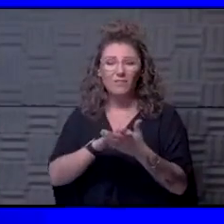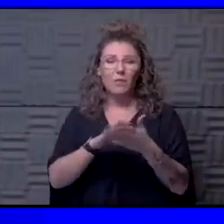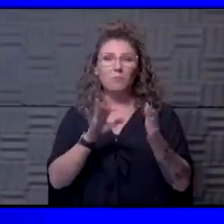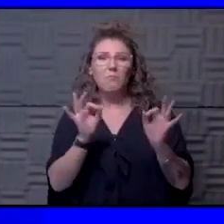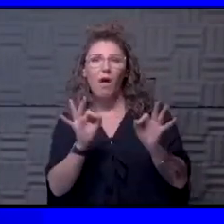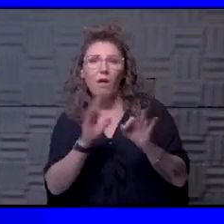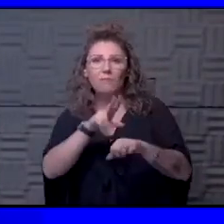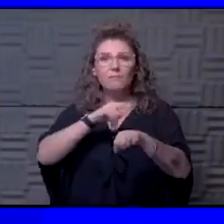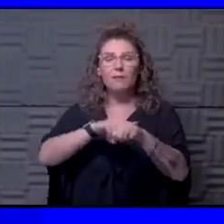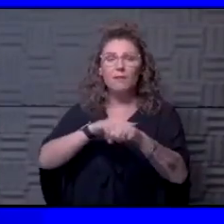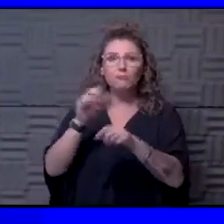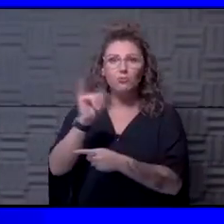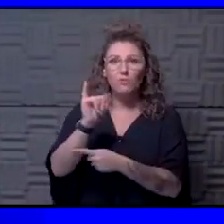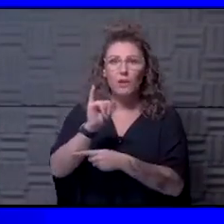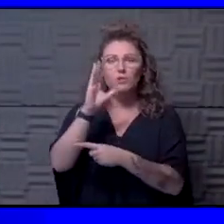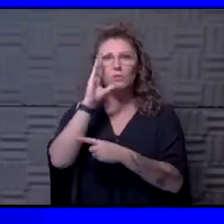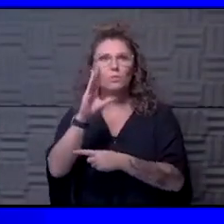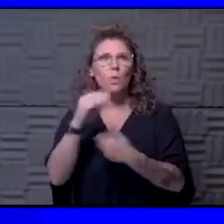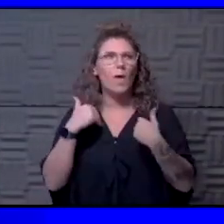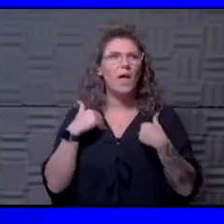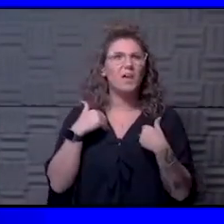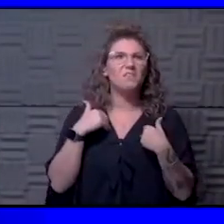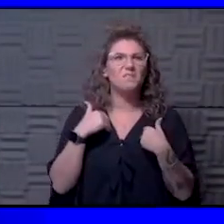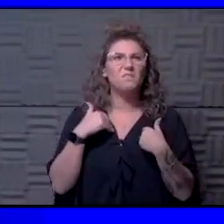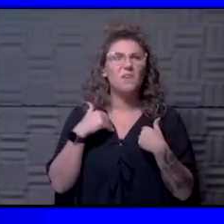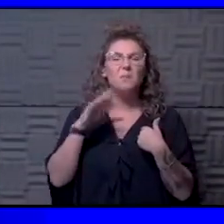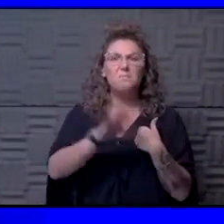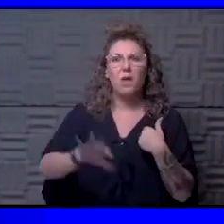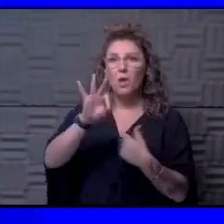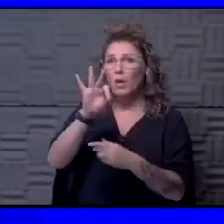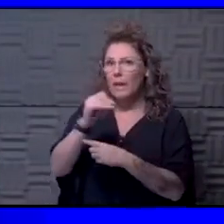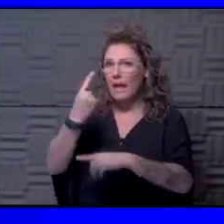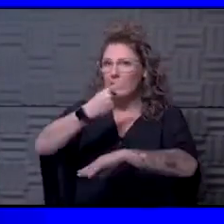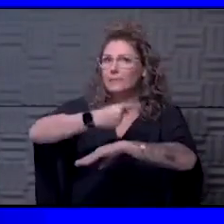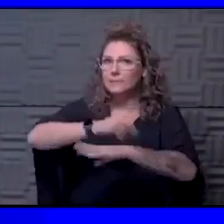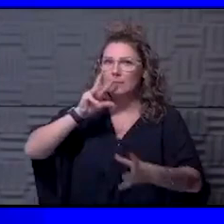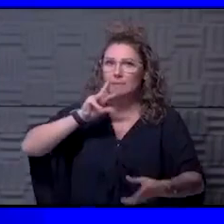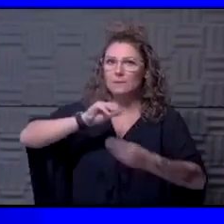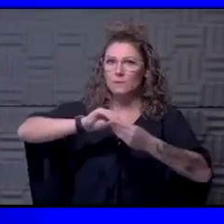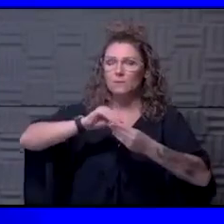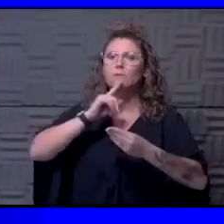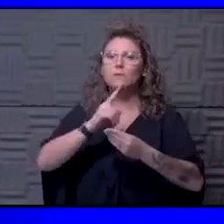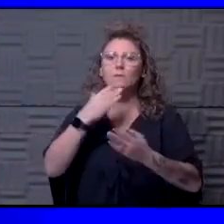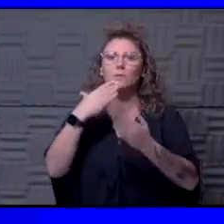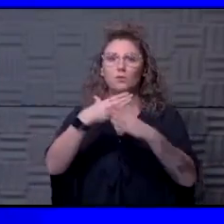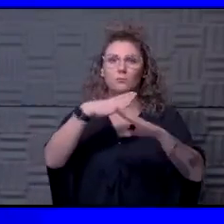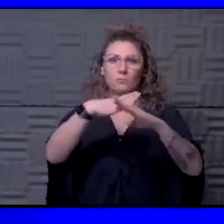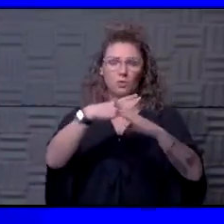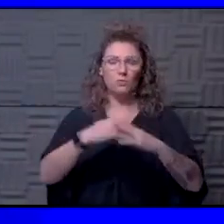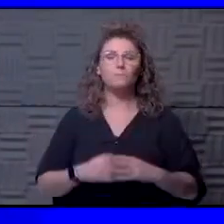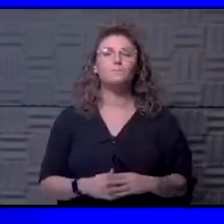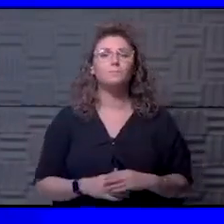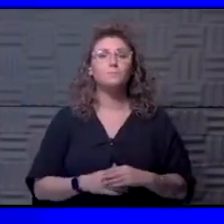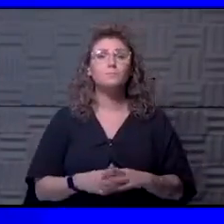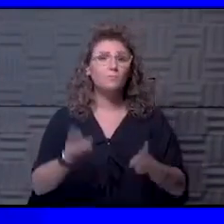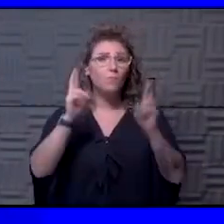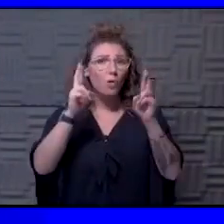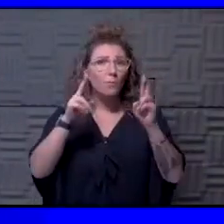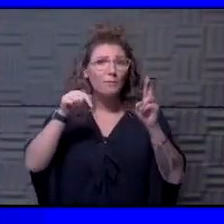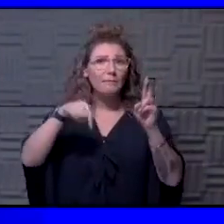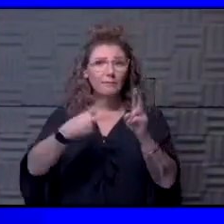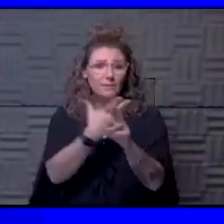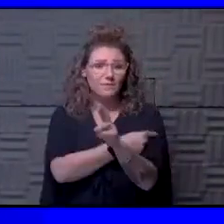natural infection will give you at least 90 days worth of good immunity. We are hoping for this